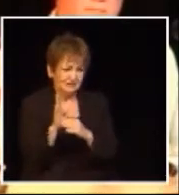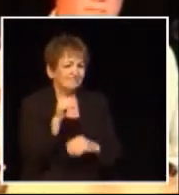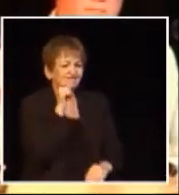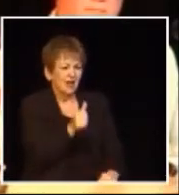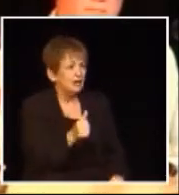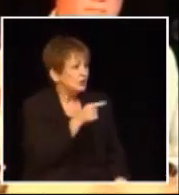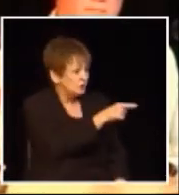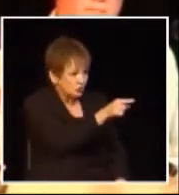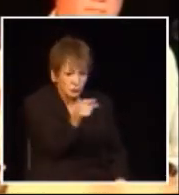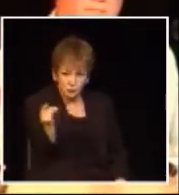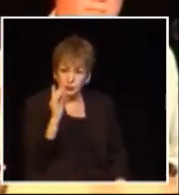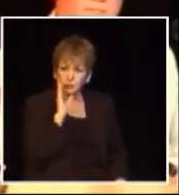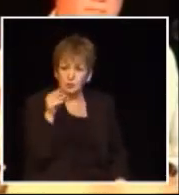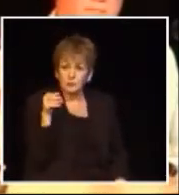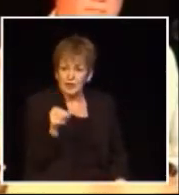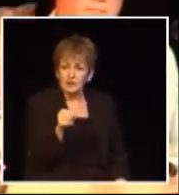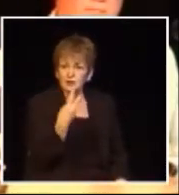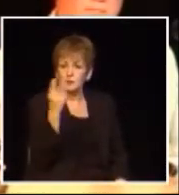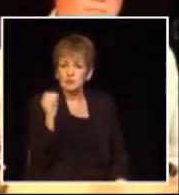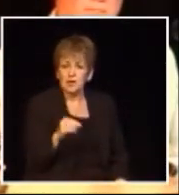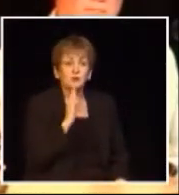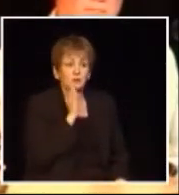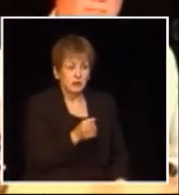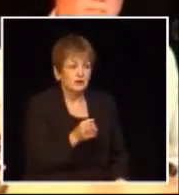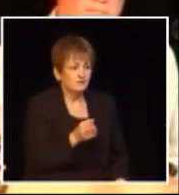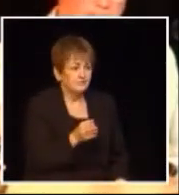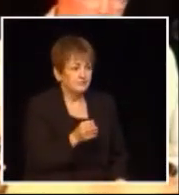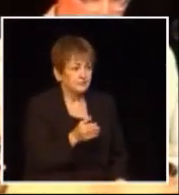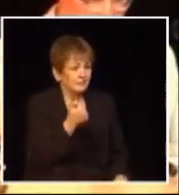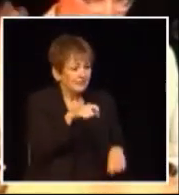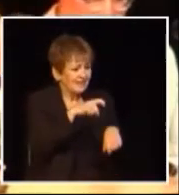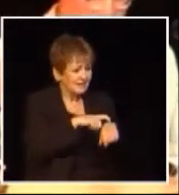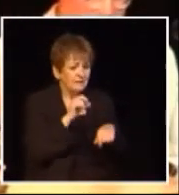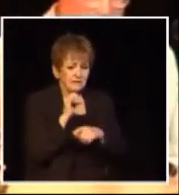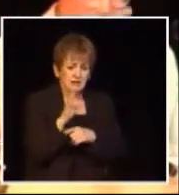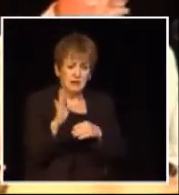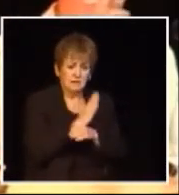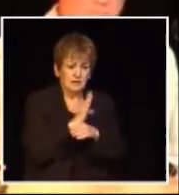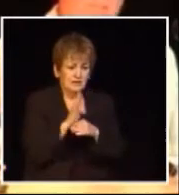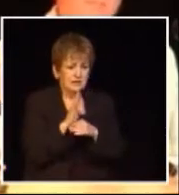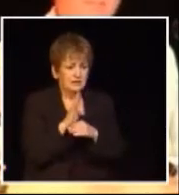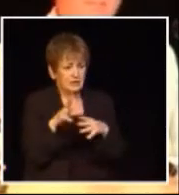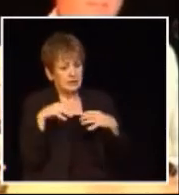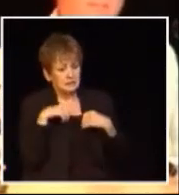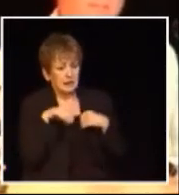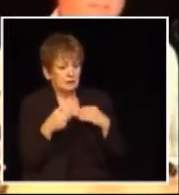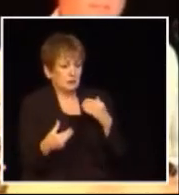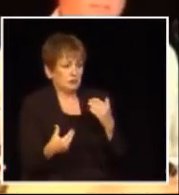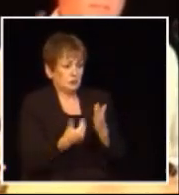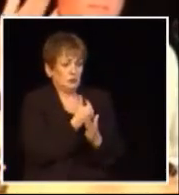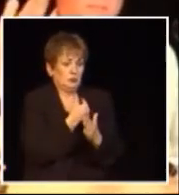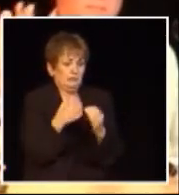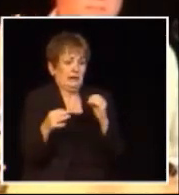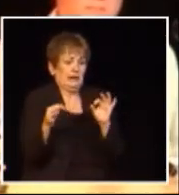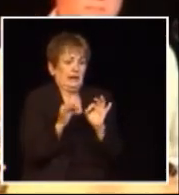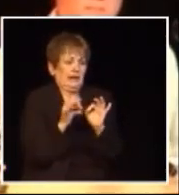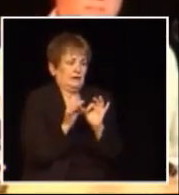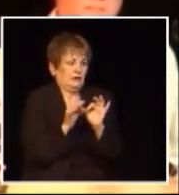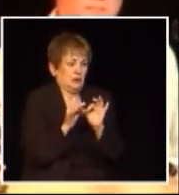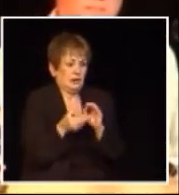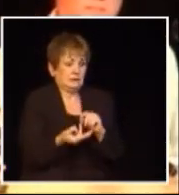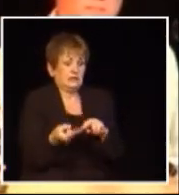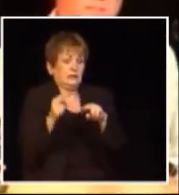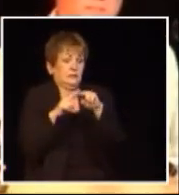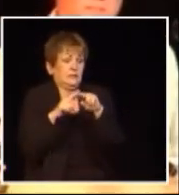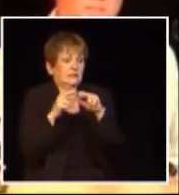business it goes on to the consumer you'll end up paying the two percent any time a business assumes another cost and that's